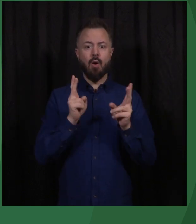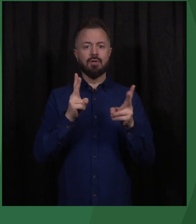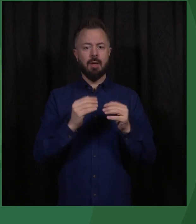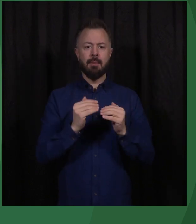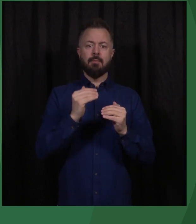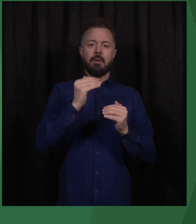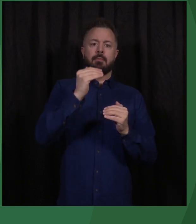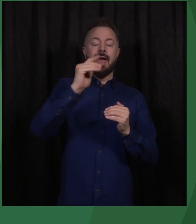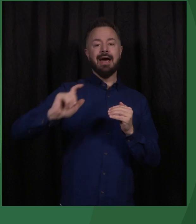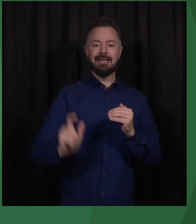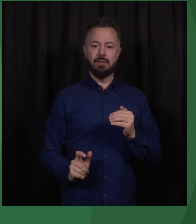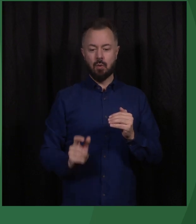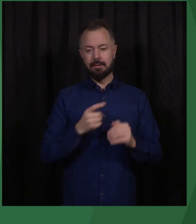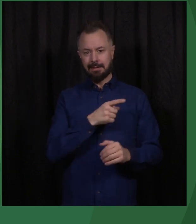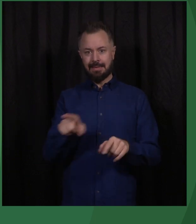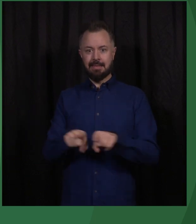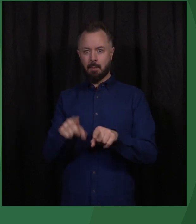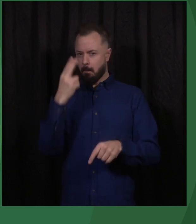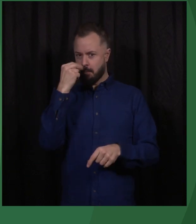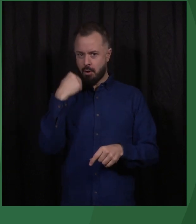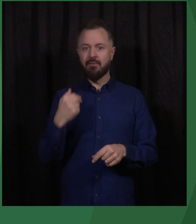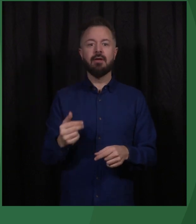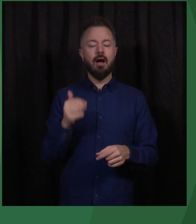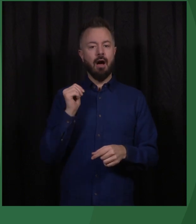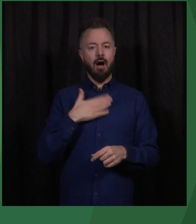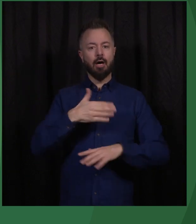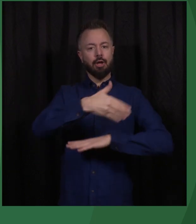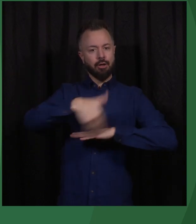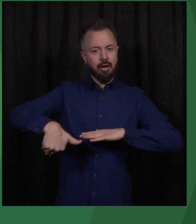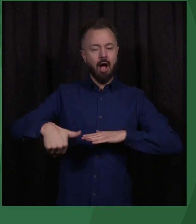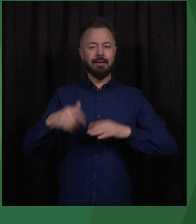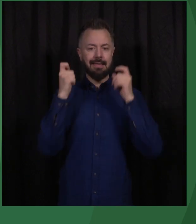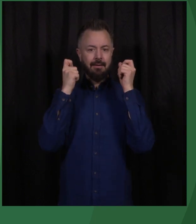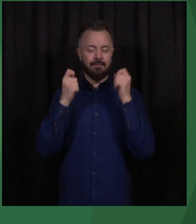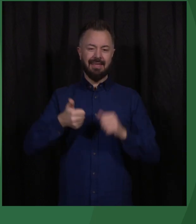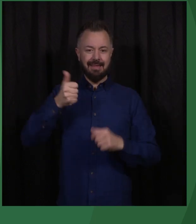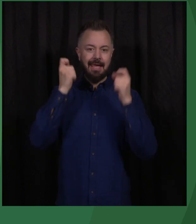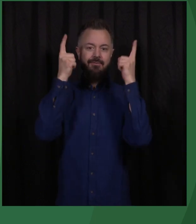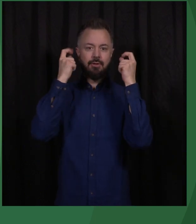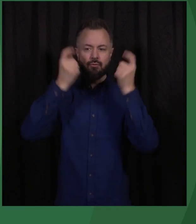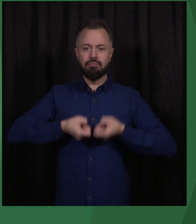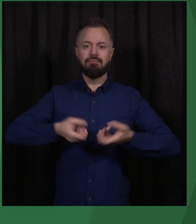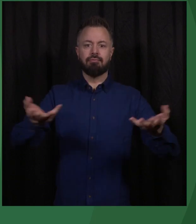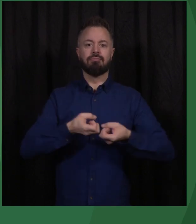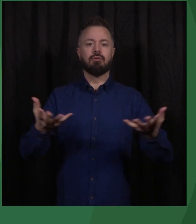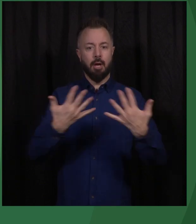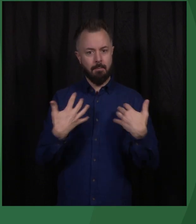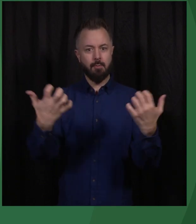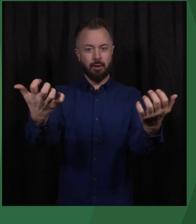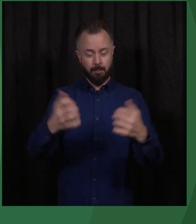dangerous for those who try to bring unbiased, important information to the public's attention.